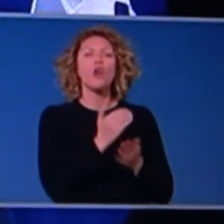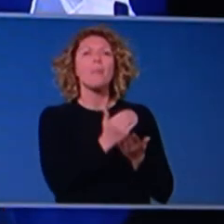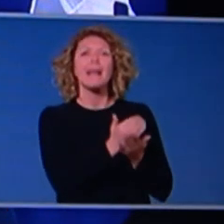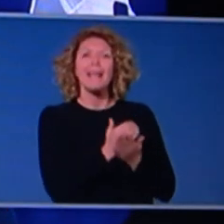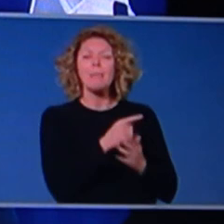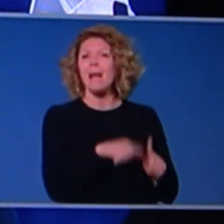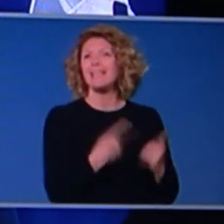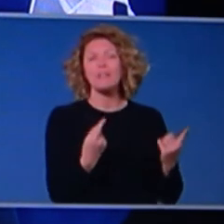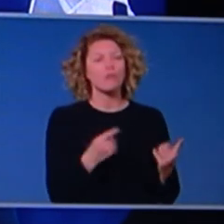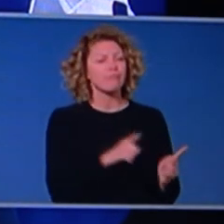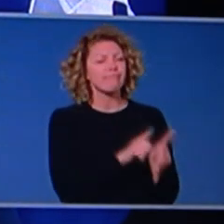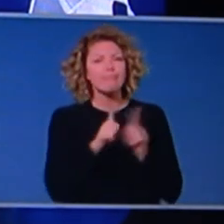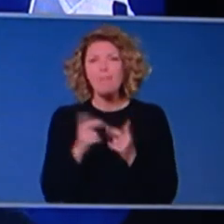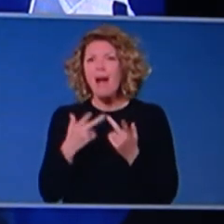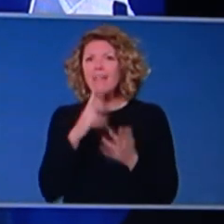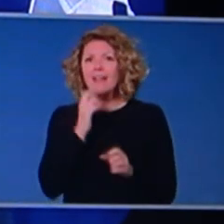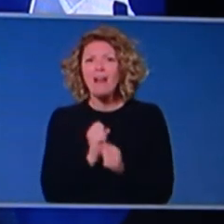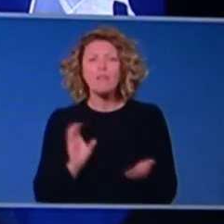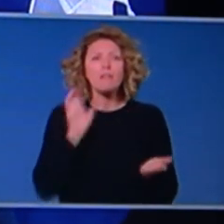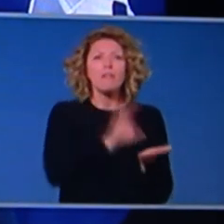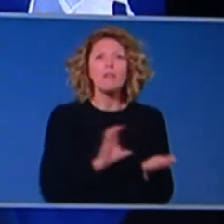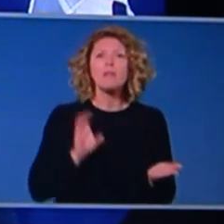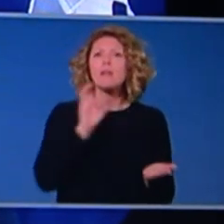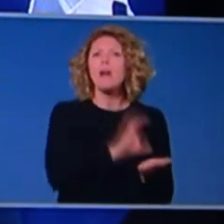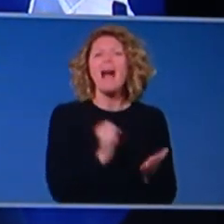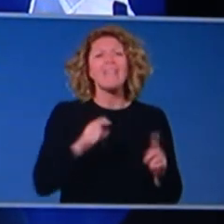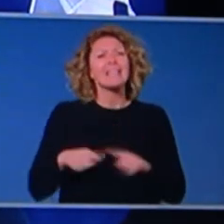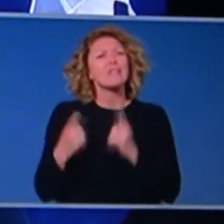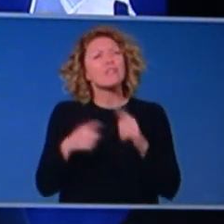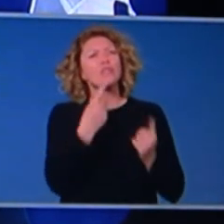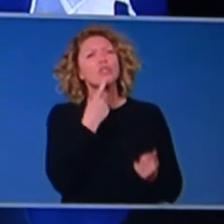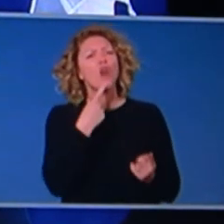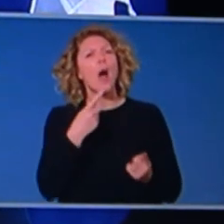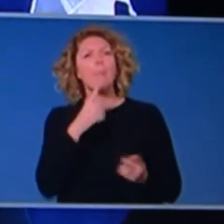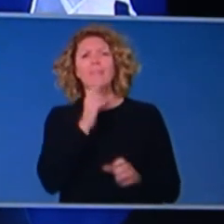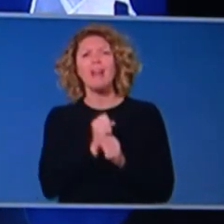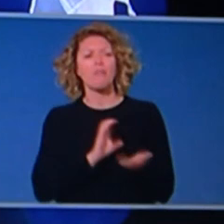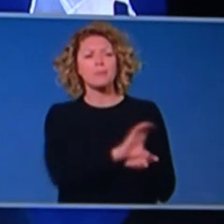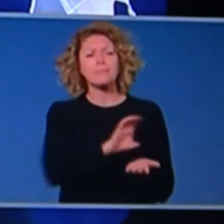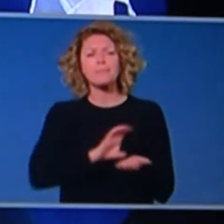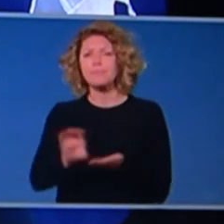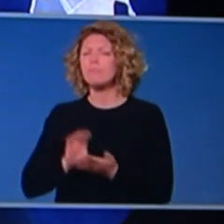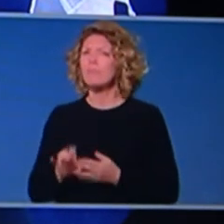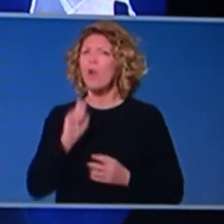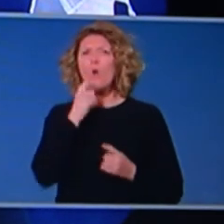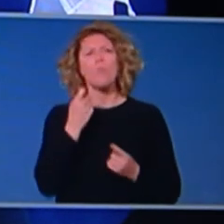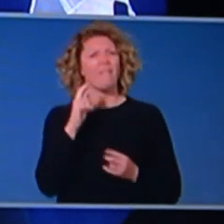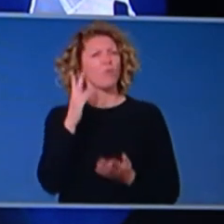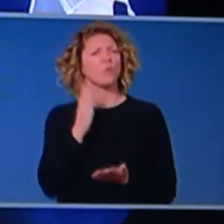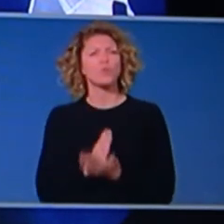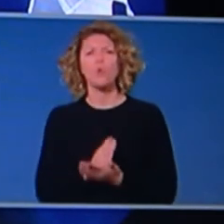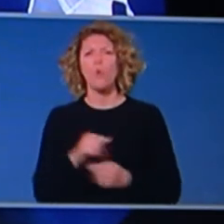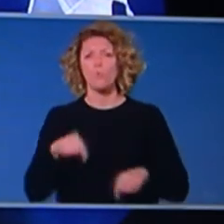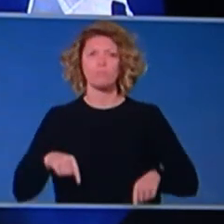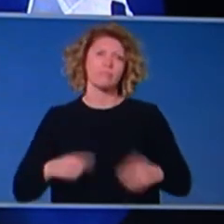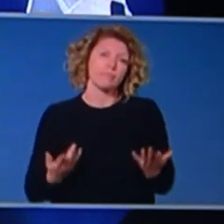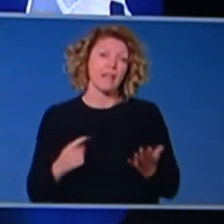payments that are happening at the moment as well, what's called the automatic stabilisers. So I can assure you the Commonwealth will be, will be footing, that is, the Commonwealth